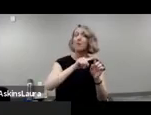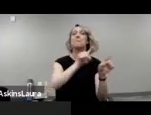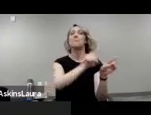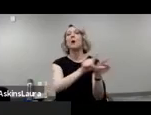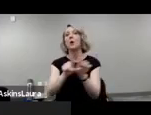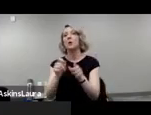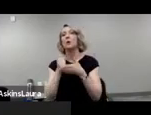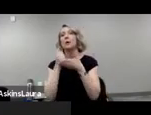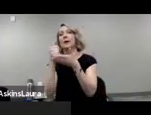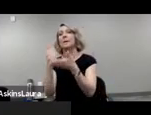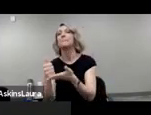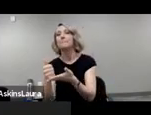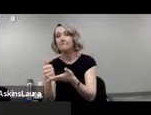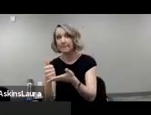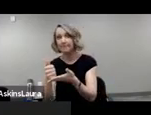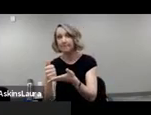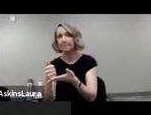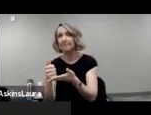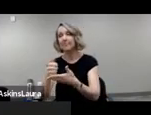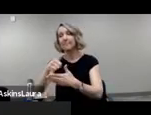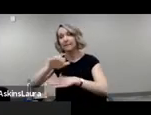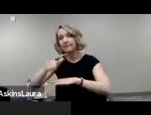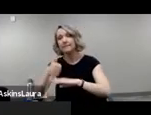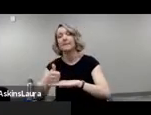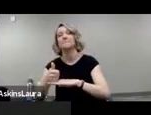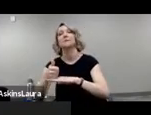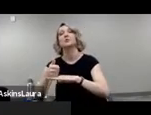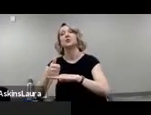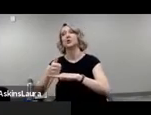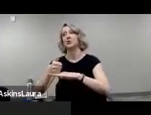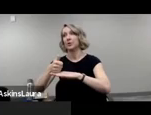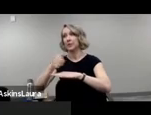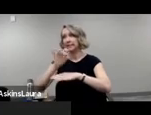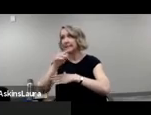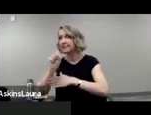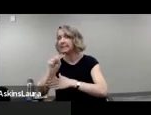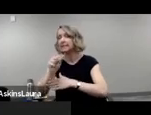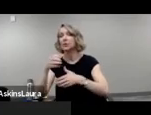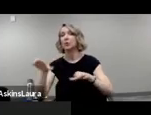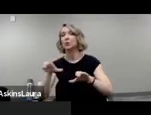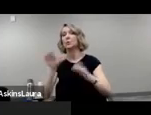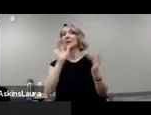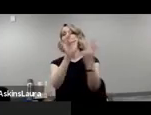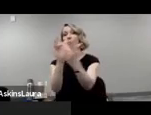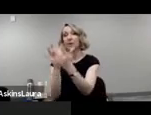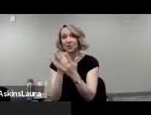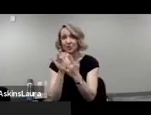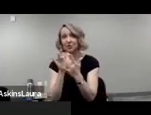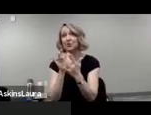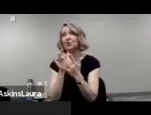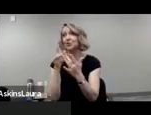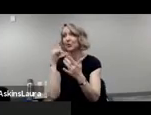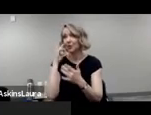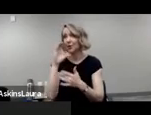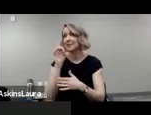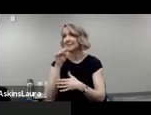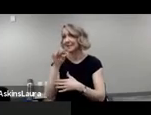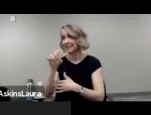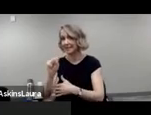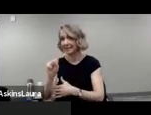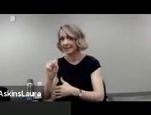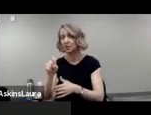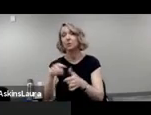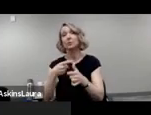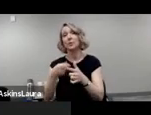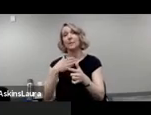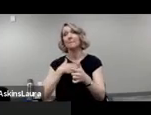put it together and doing outreach to make sure my community can not